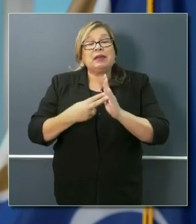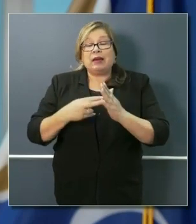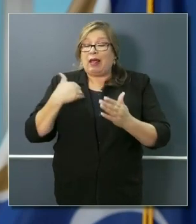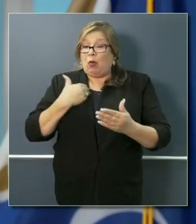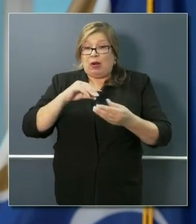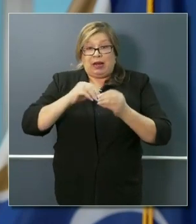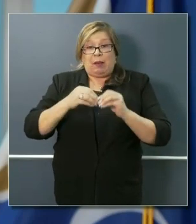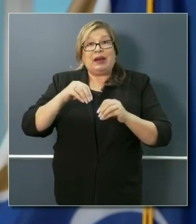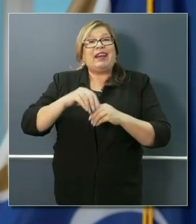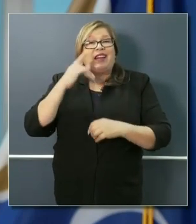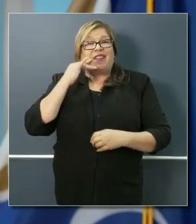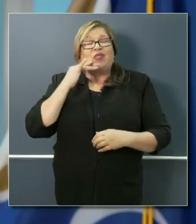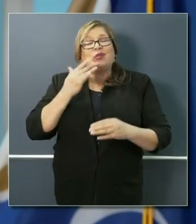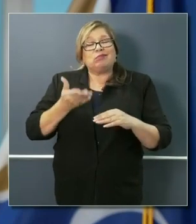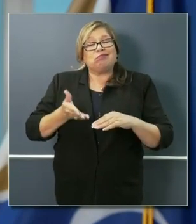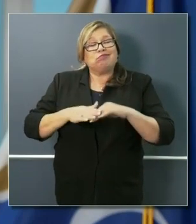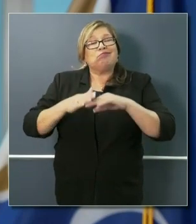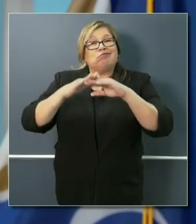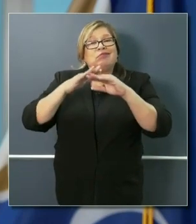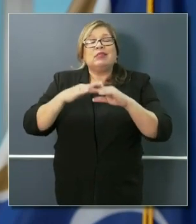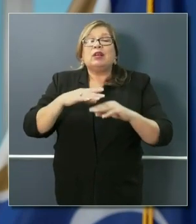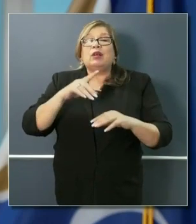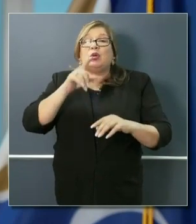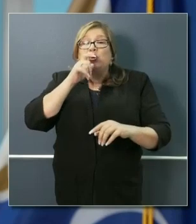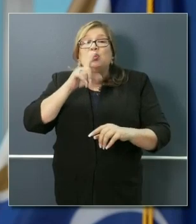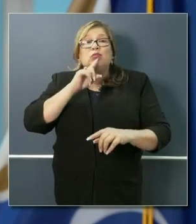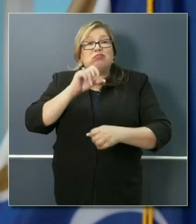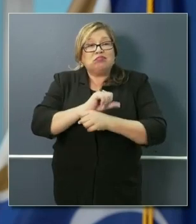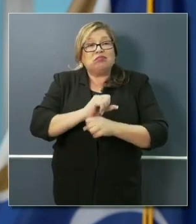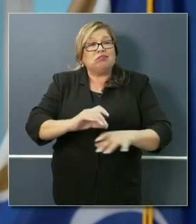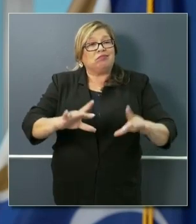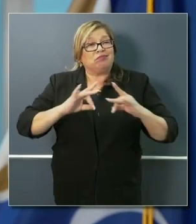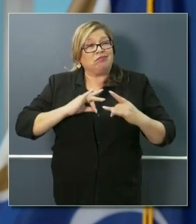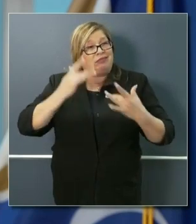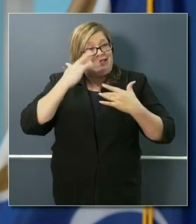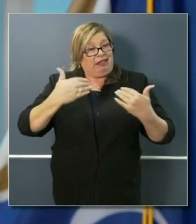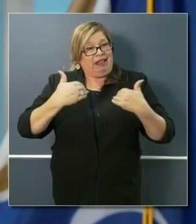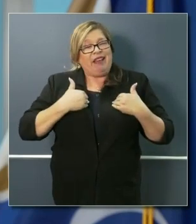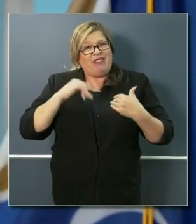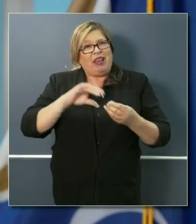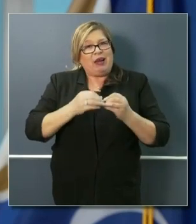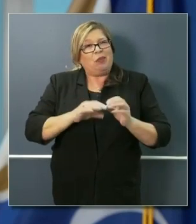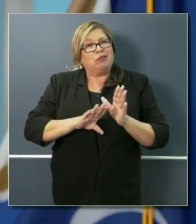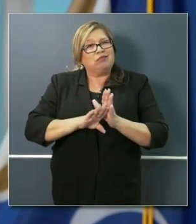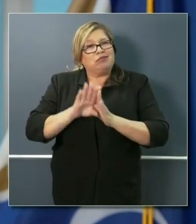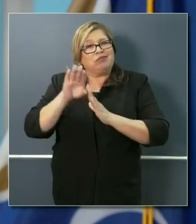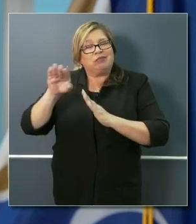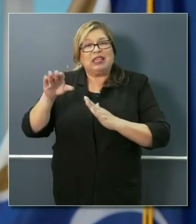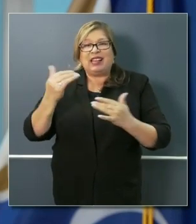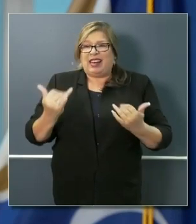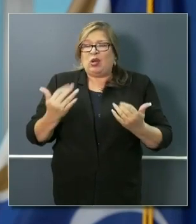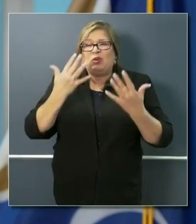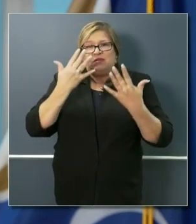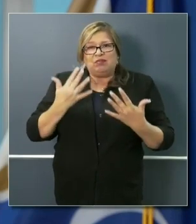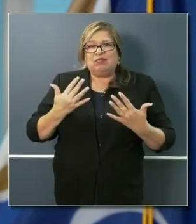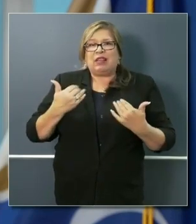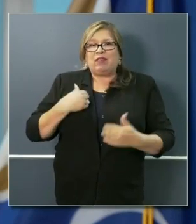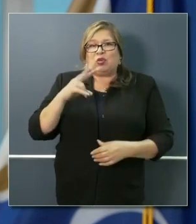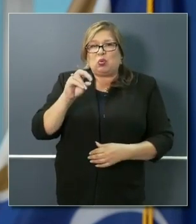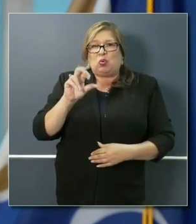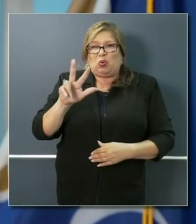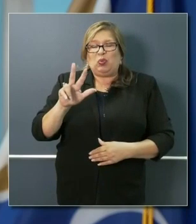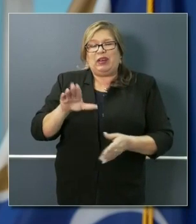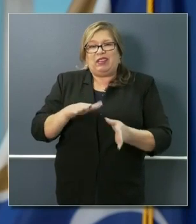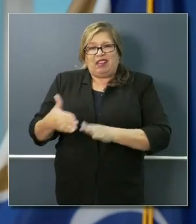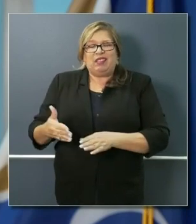state of California are growing. The number of positives certainly are growing. And tragically, yes, the number of deaths, 203, have grown.